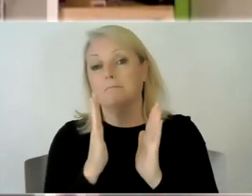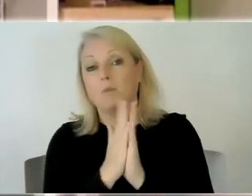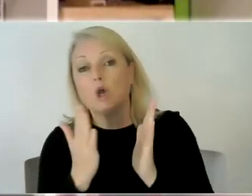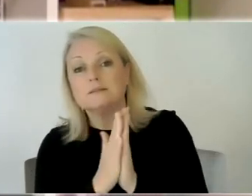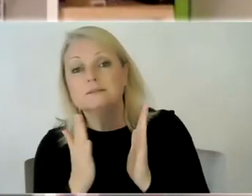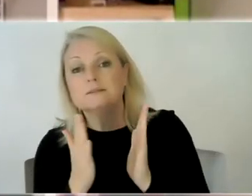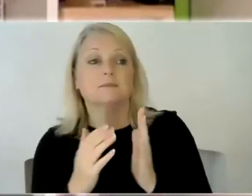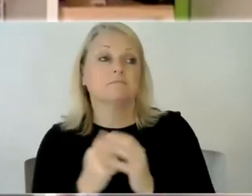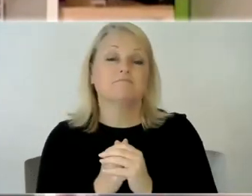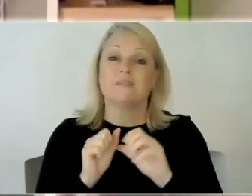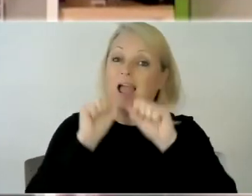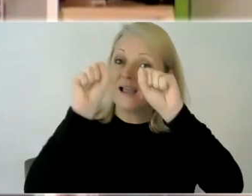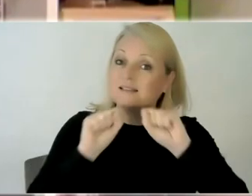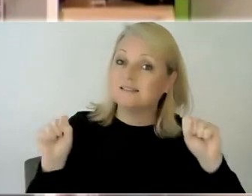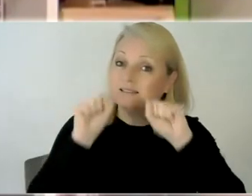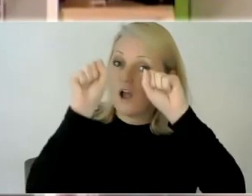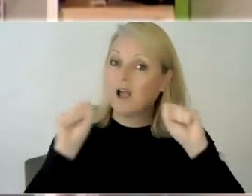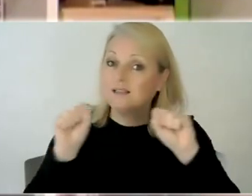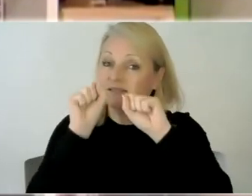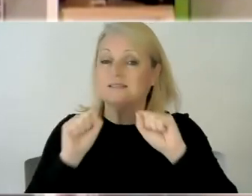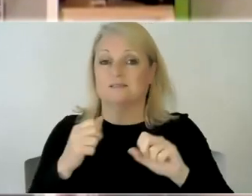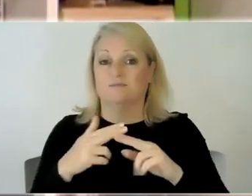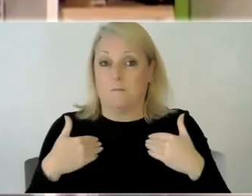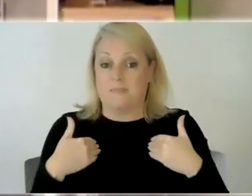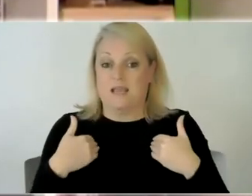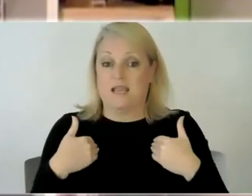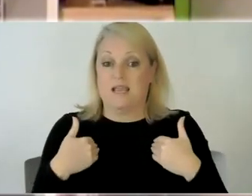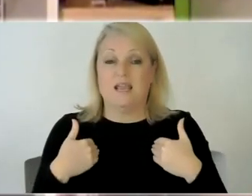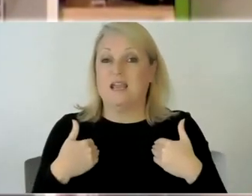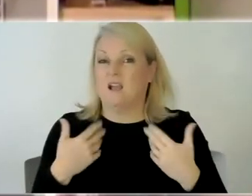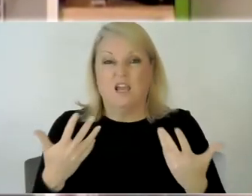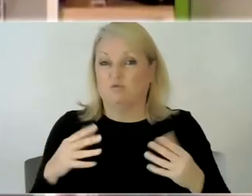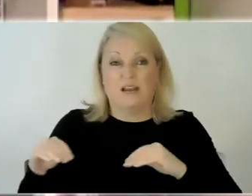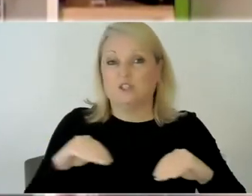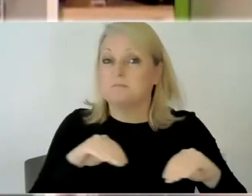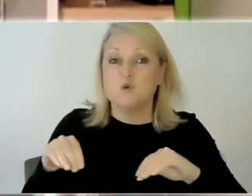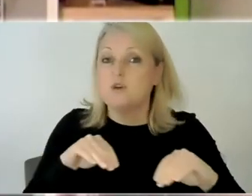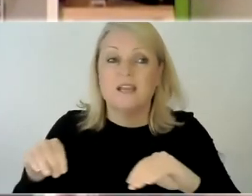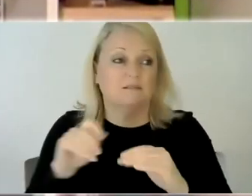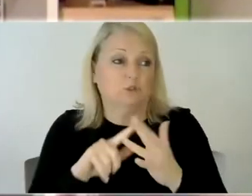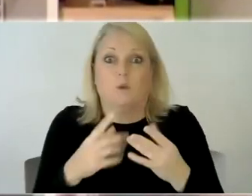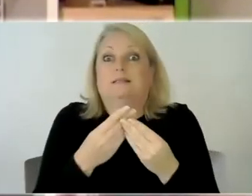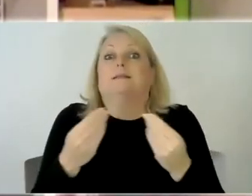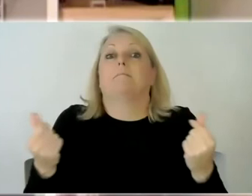exercise is for me you know just movement doing something um